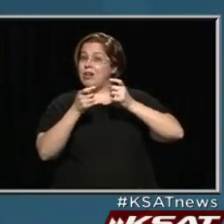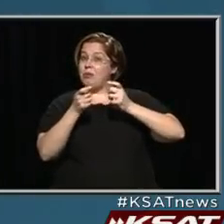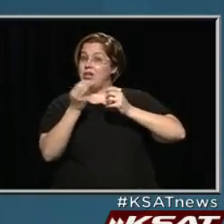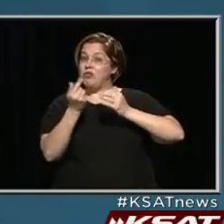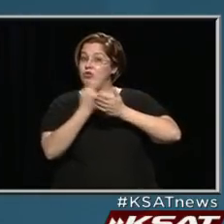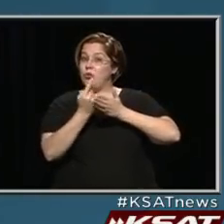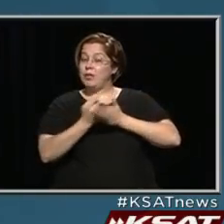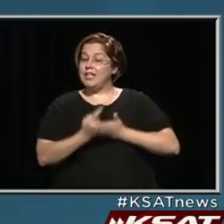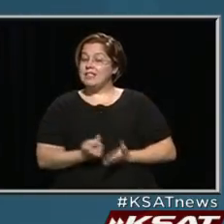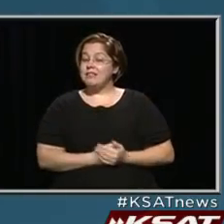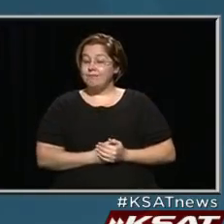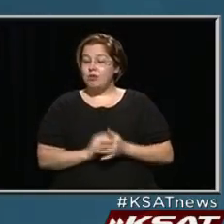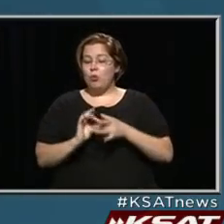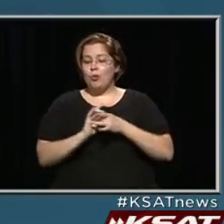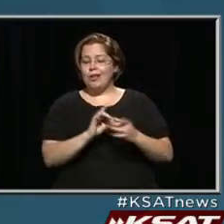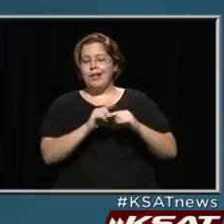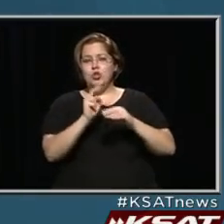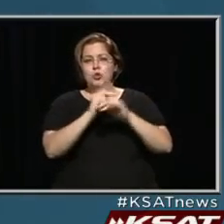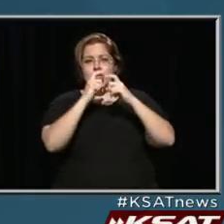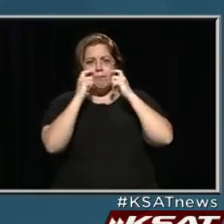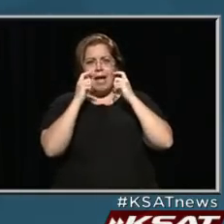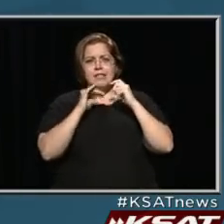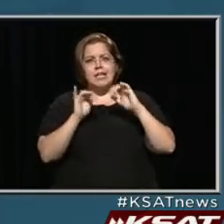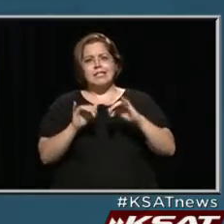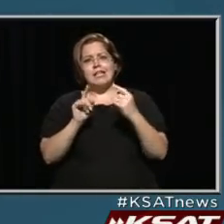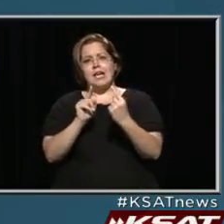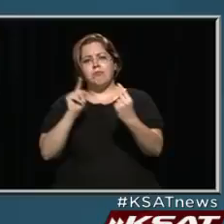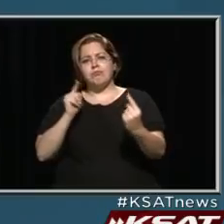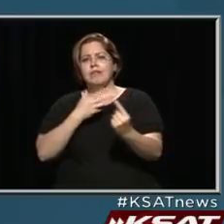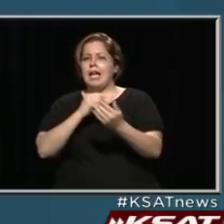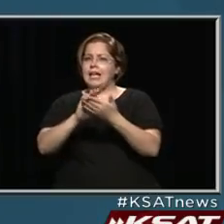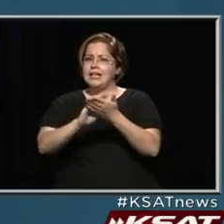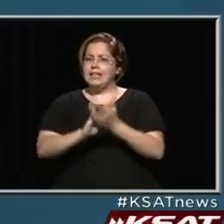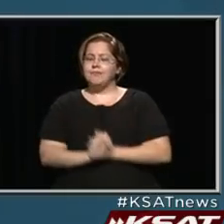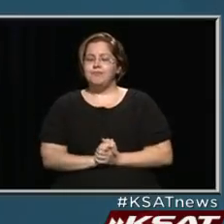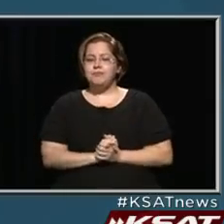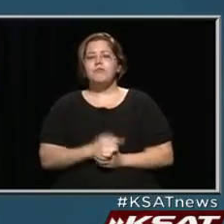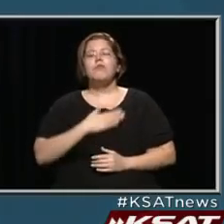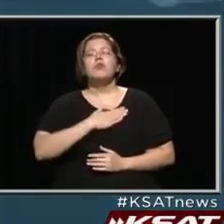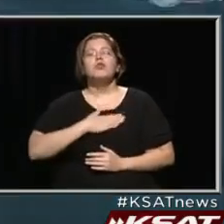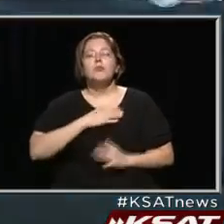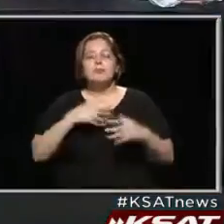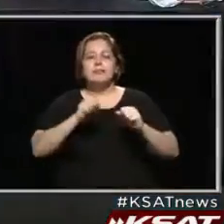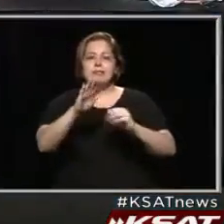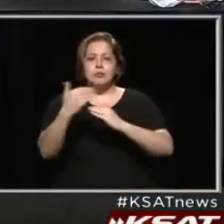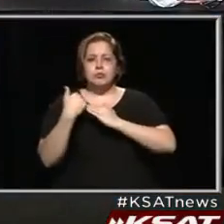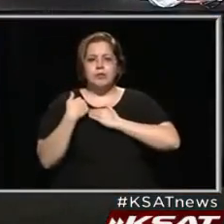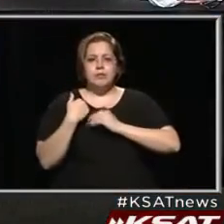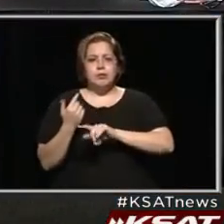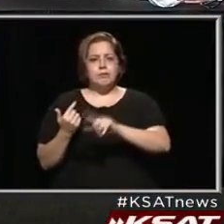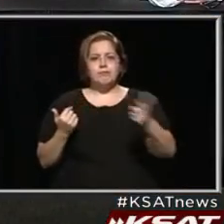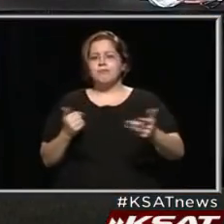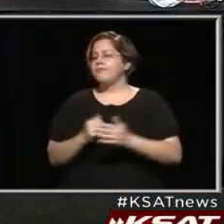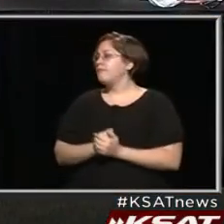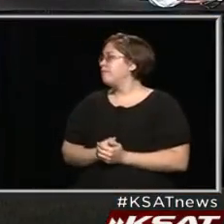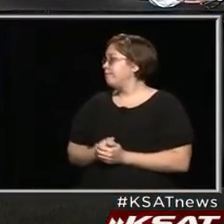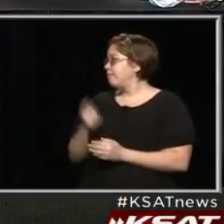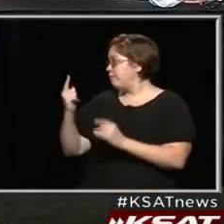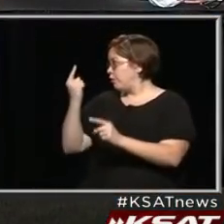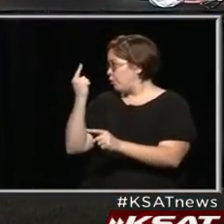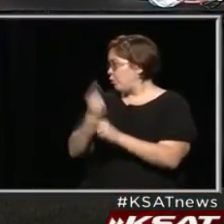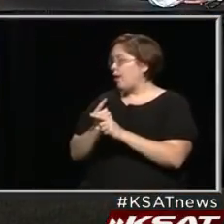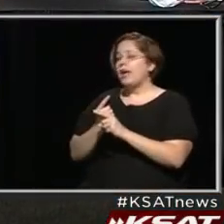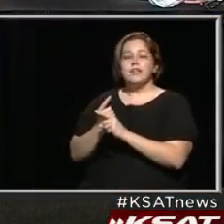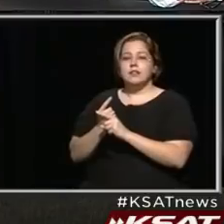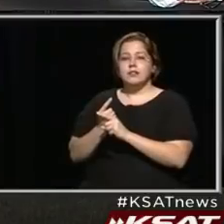next few weeks in terms of masking, physical distancing and personal hygiene. So please do your part. I'll turn it over now to Judge Wolfe. Judge You're correct,